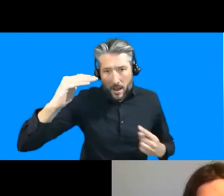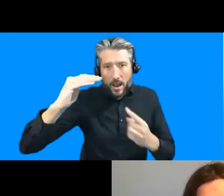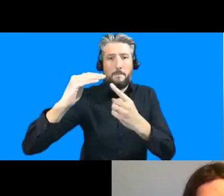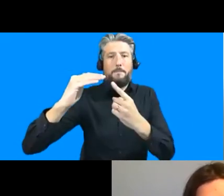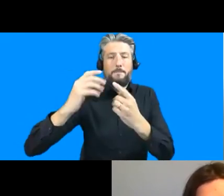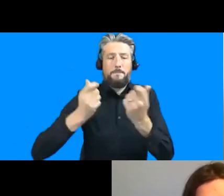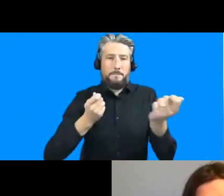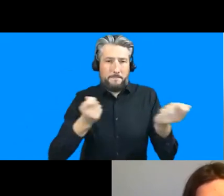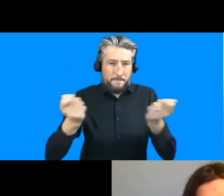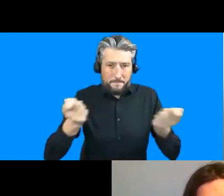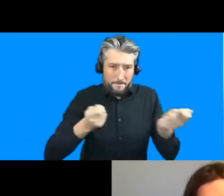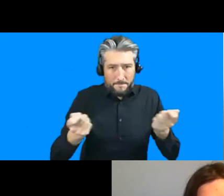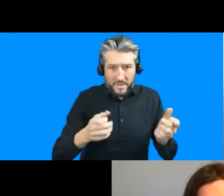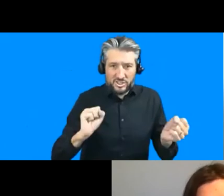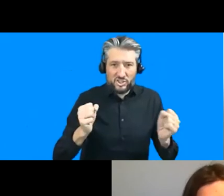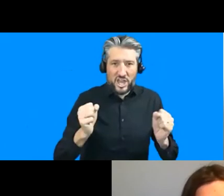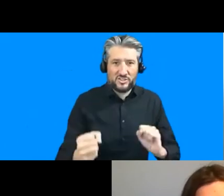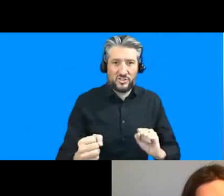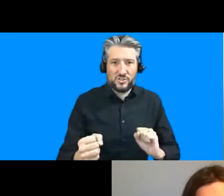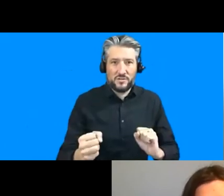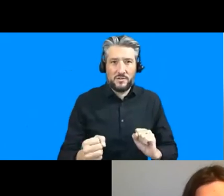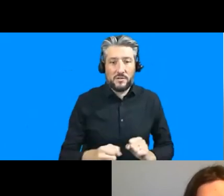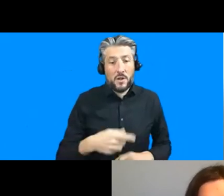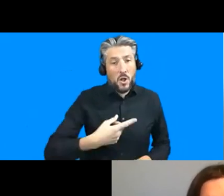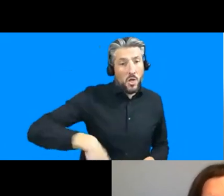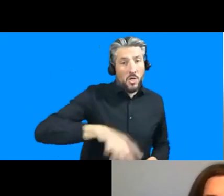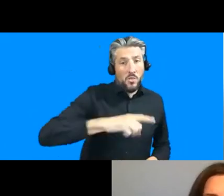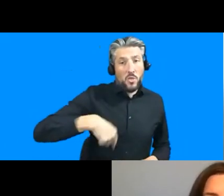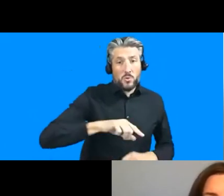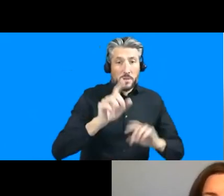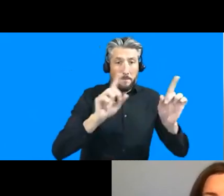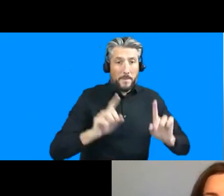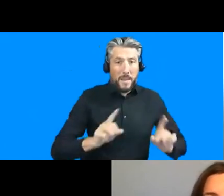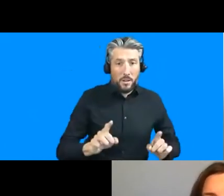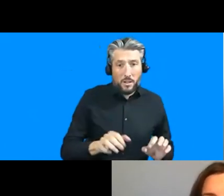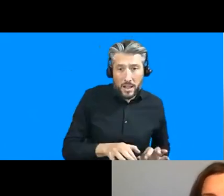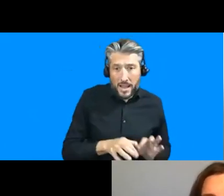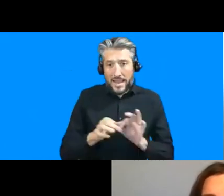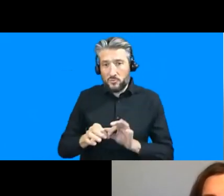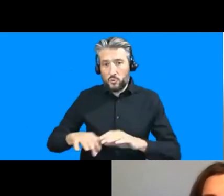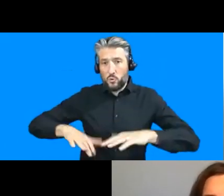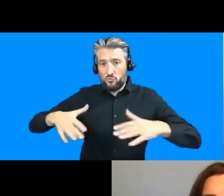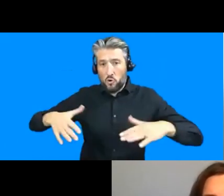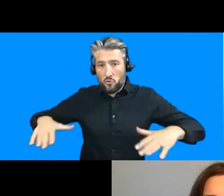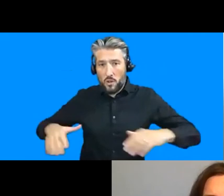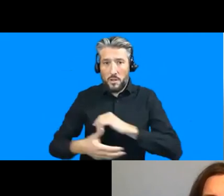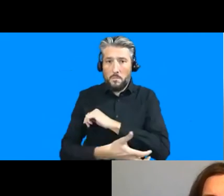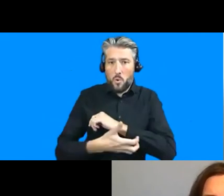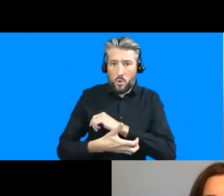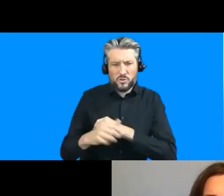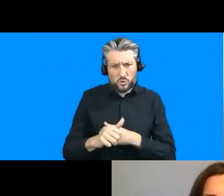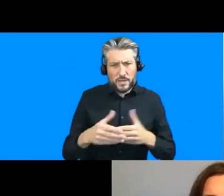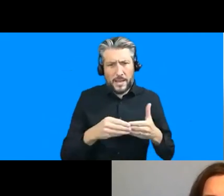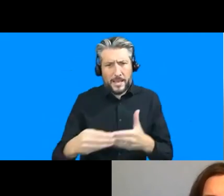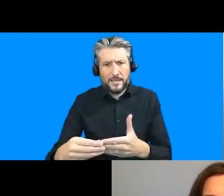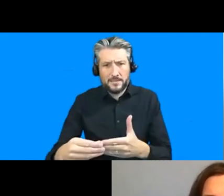dwellers and city dwellers more generally and those they're connected with in rural areas are leading the way in an inclusive sense and are